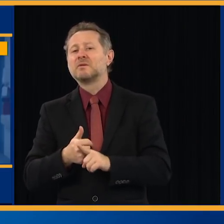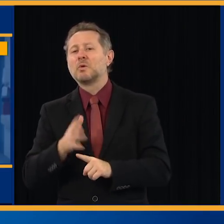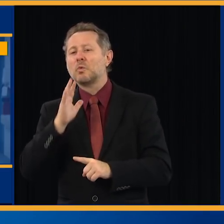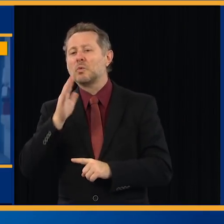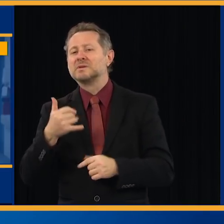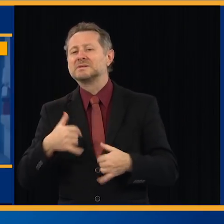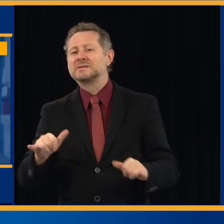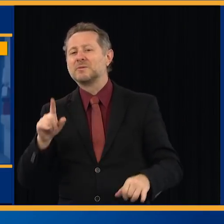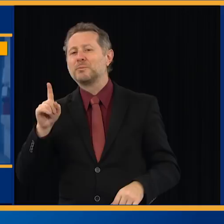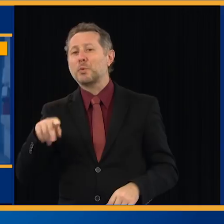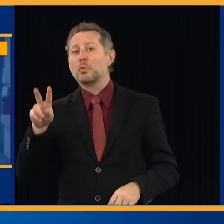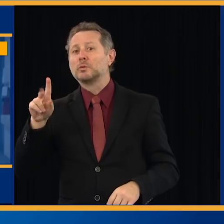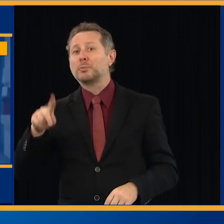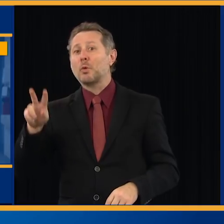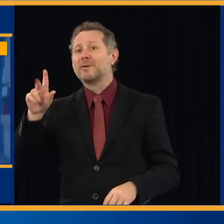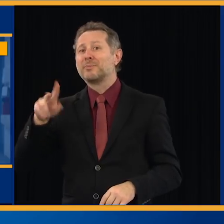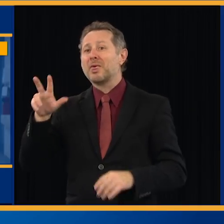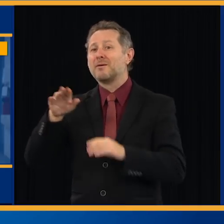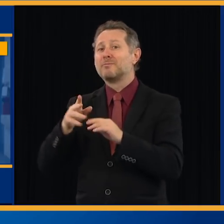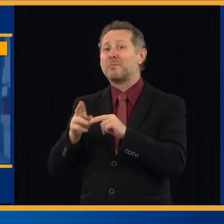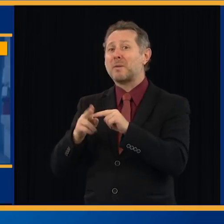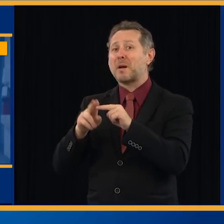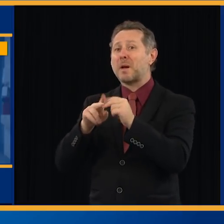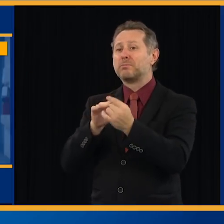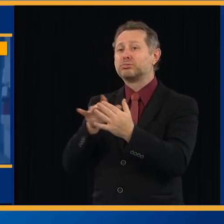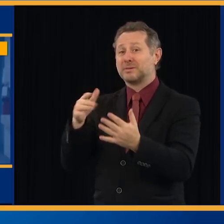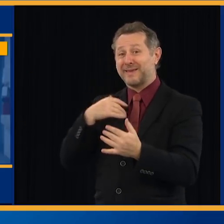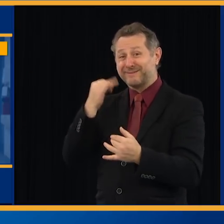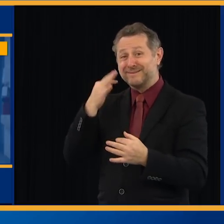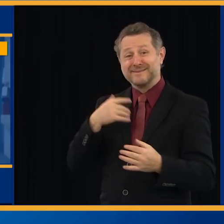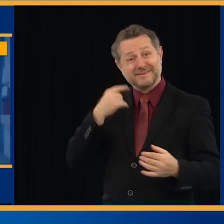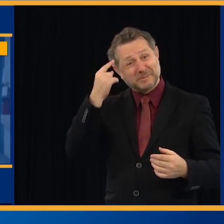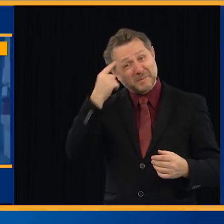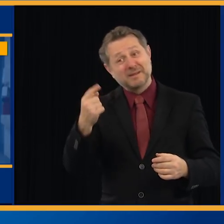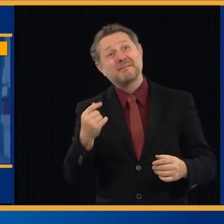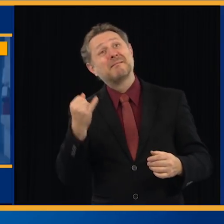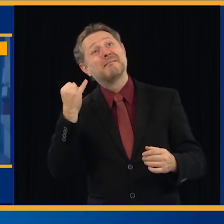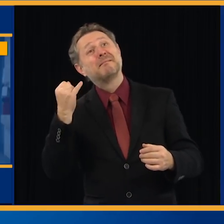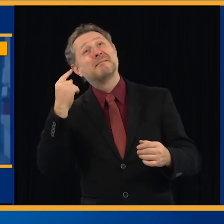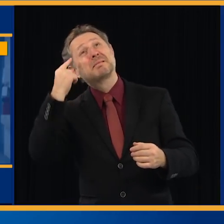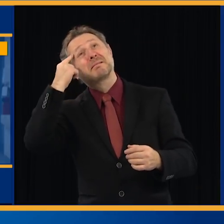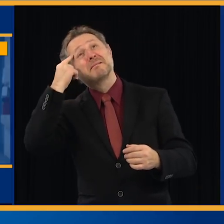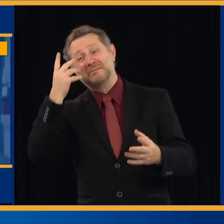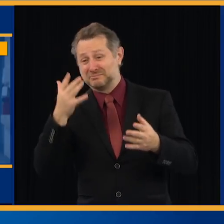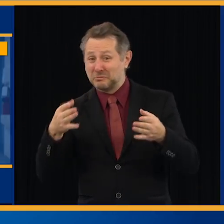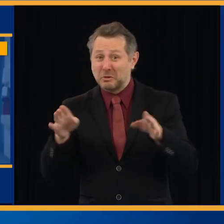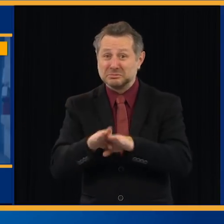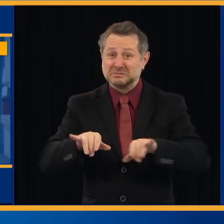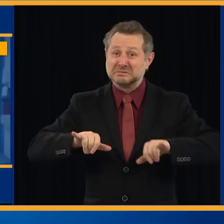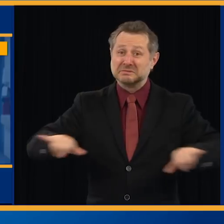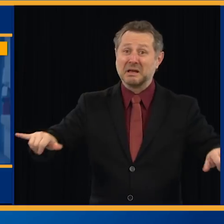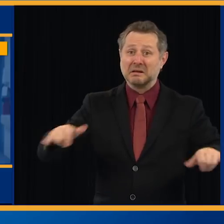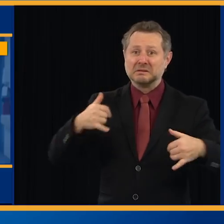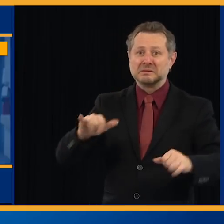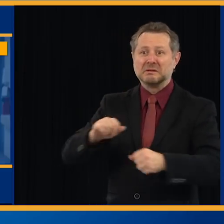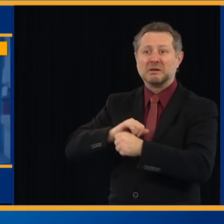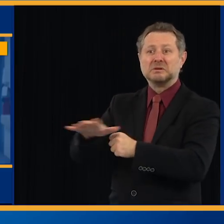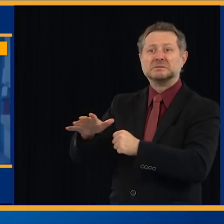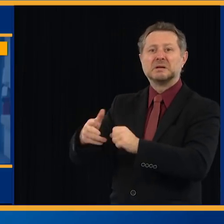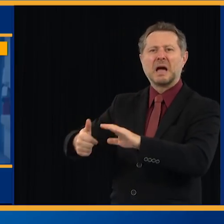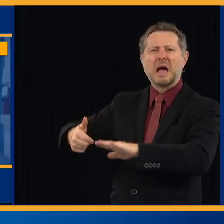you imagine if we did all of this and we still saw that virus going up? That would have been a real problem. Second